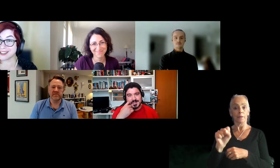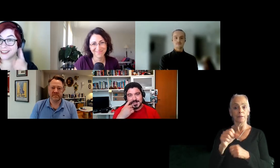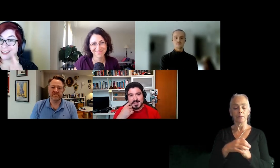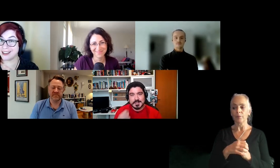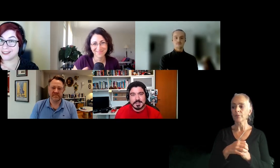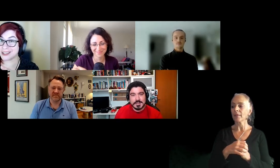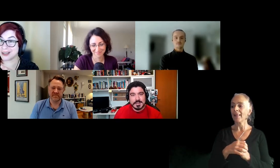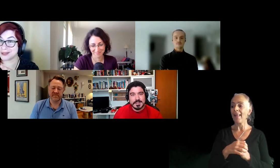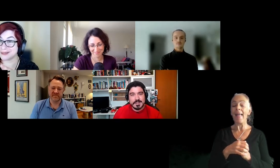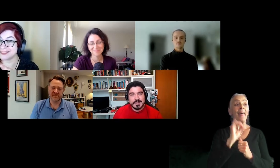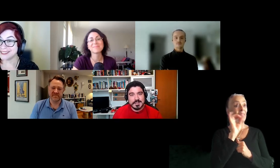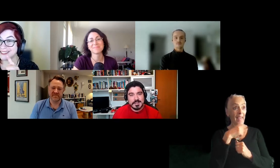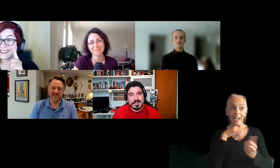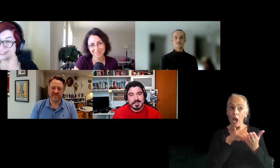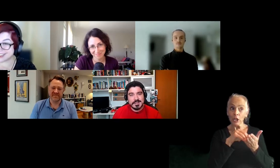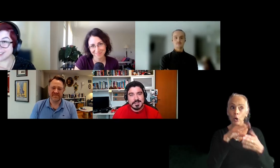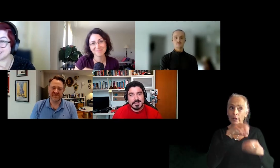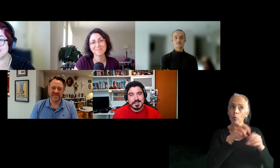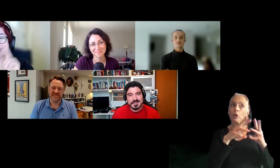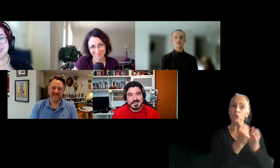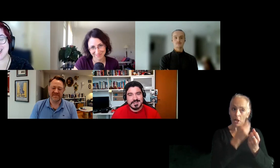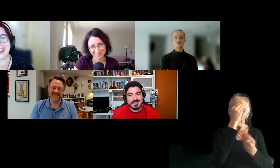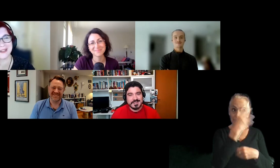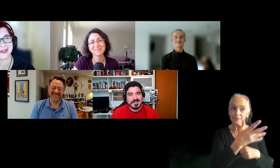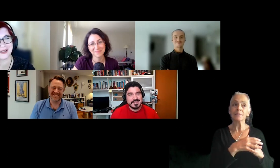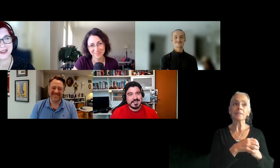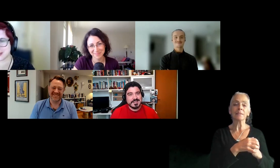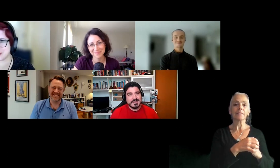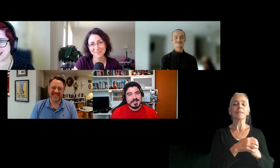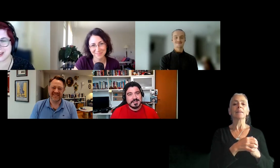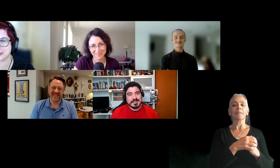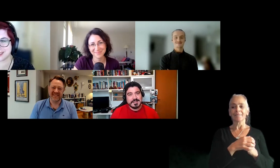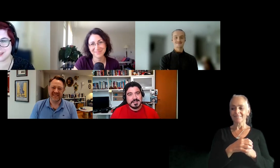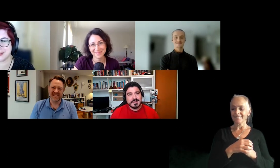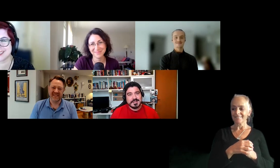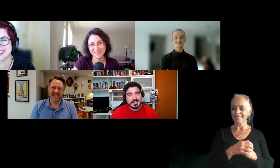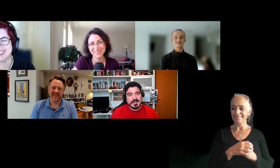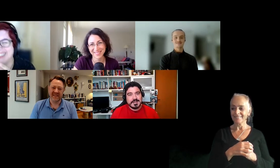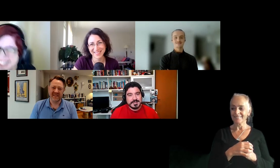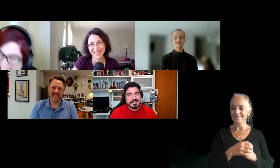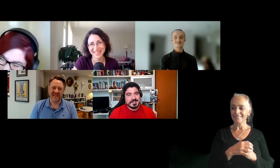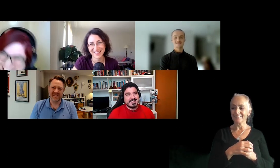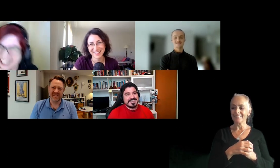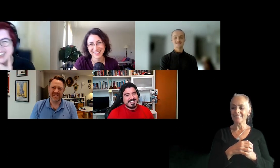knowledge I learned in workshops though. That I did. Exactly. And I used to call ergonomy and it wasn't UX.